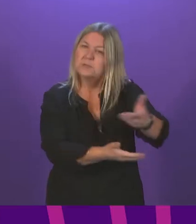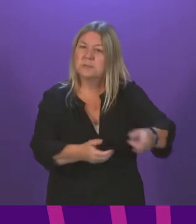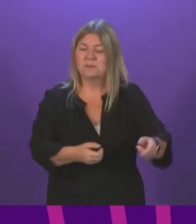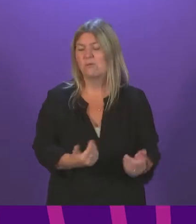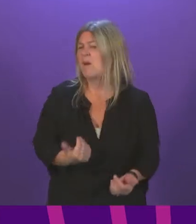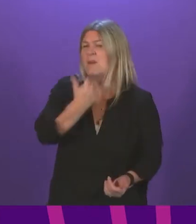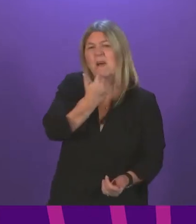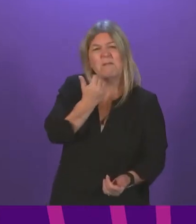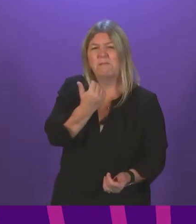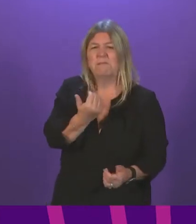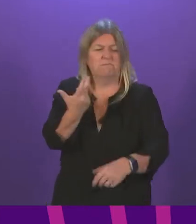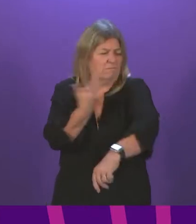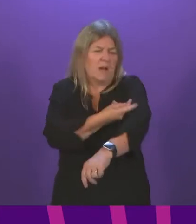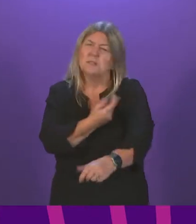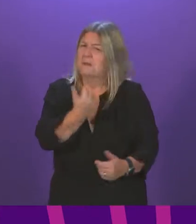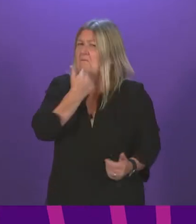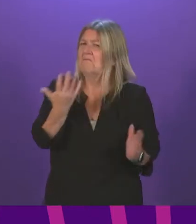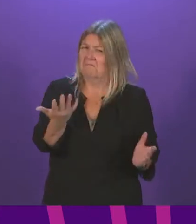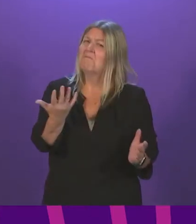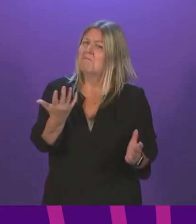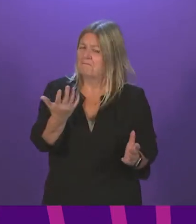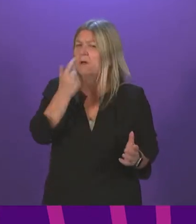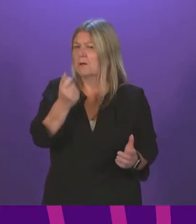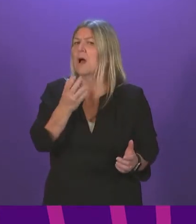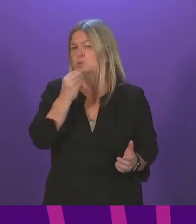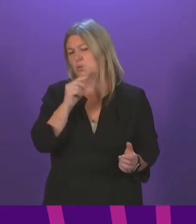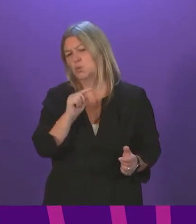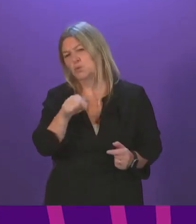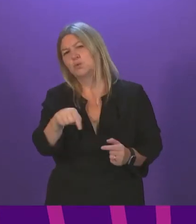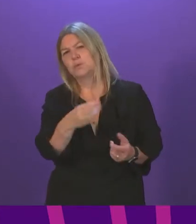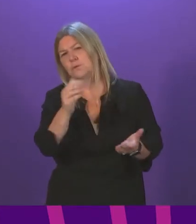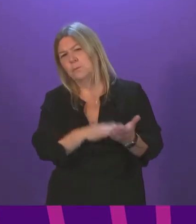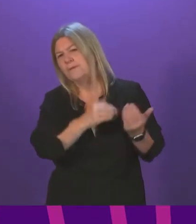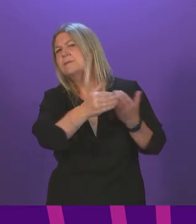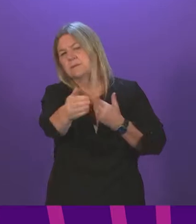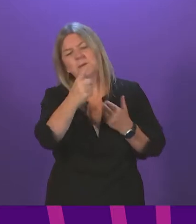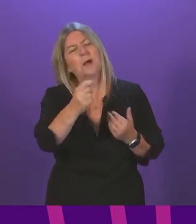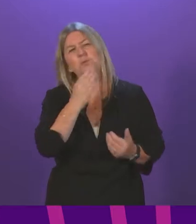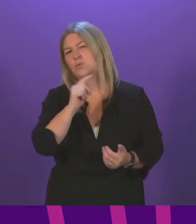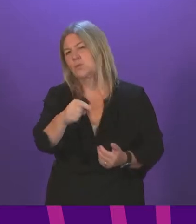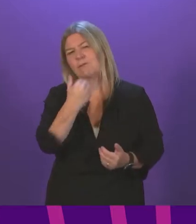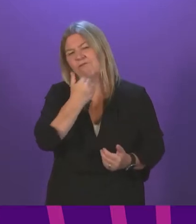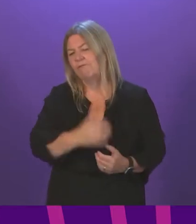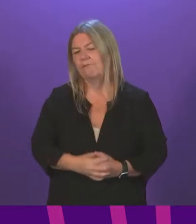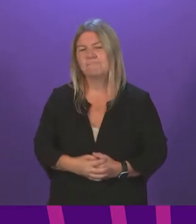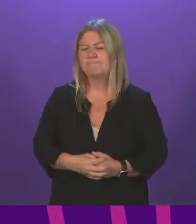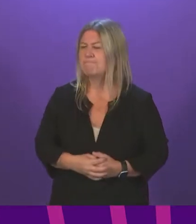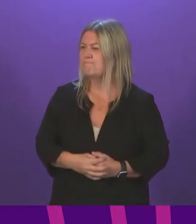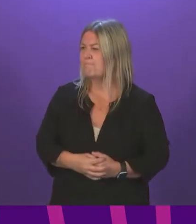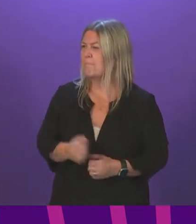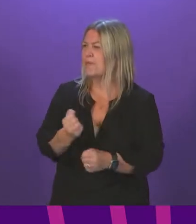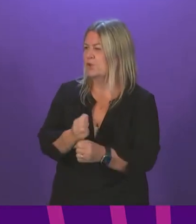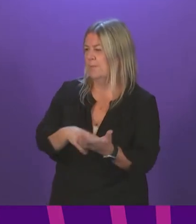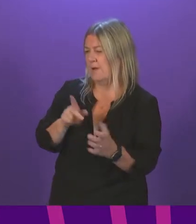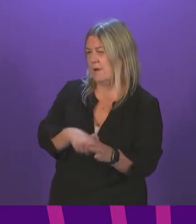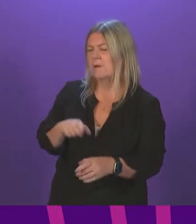supplies to undertake any potential booster programme over the coming months. Julian McKay Many people in Scotland participated